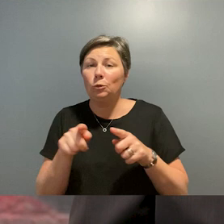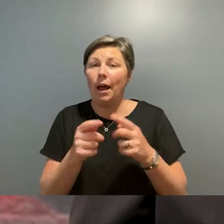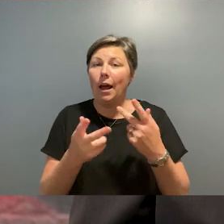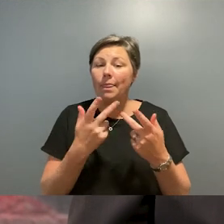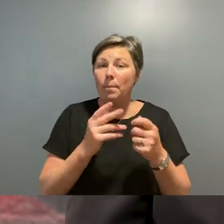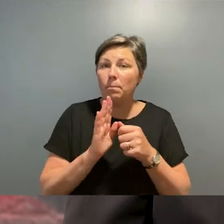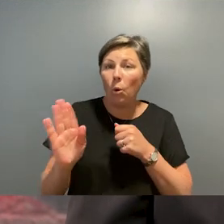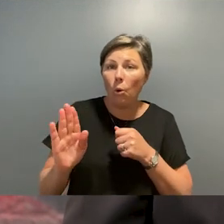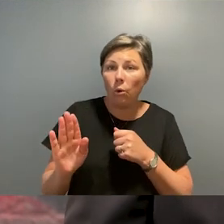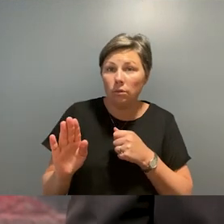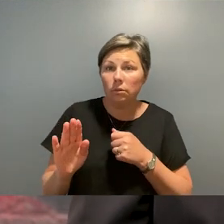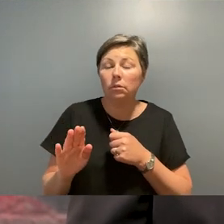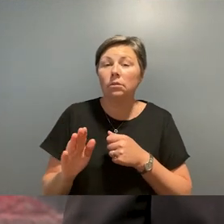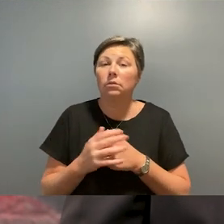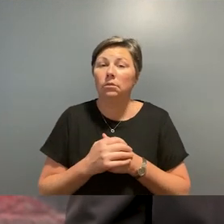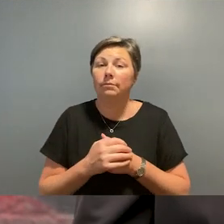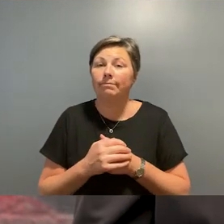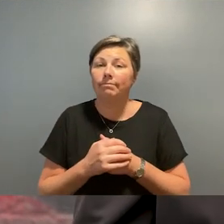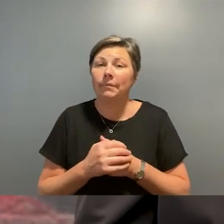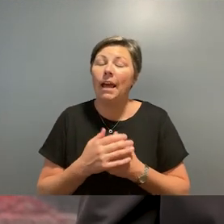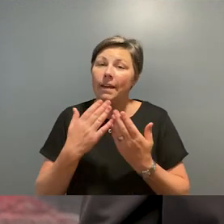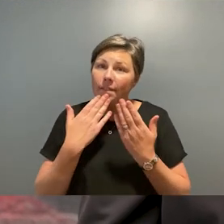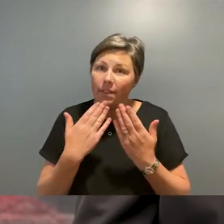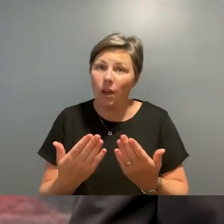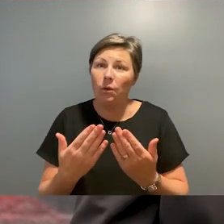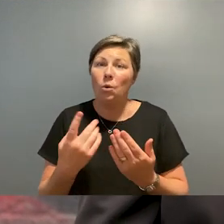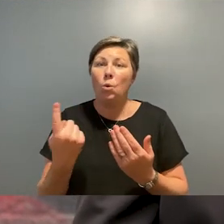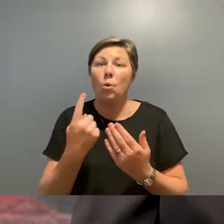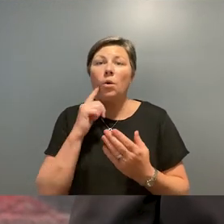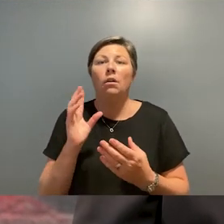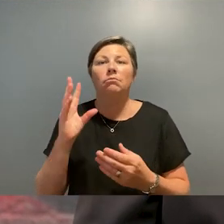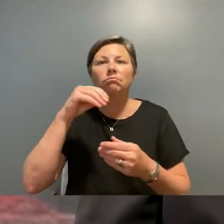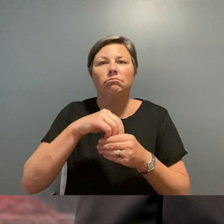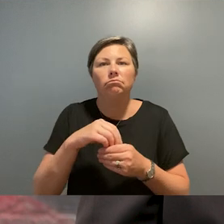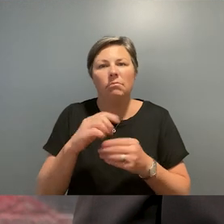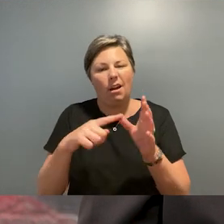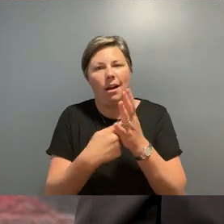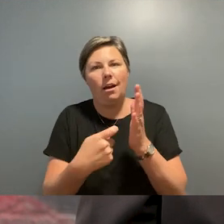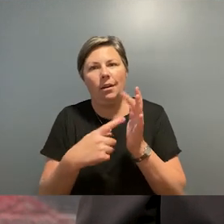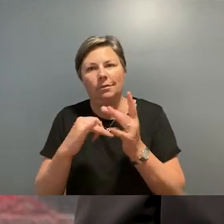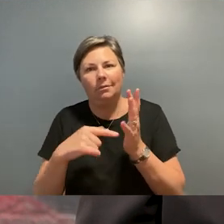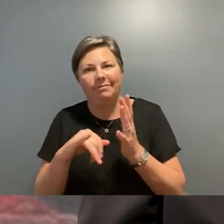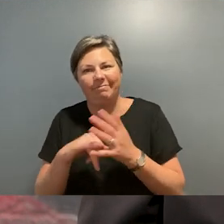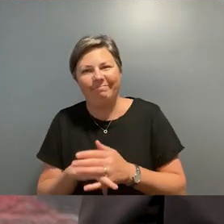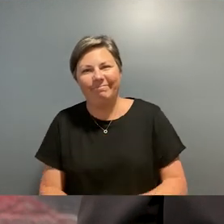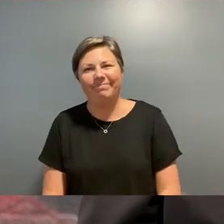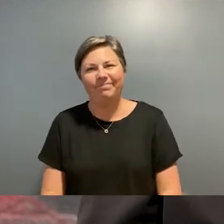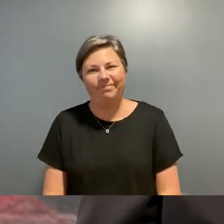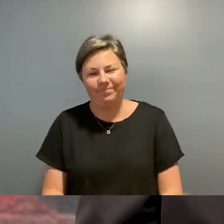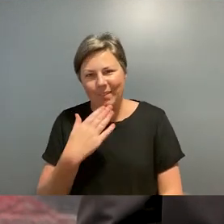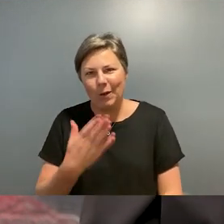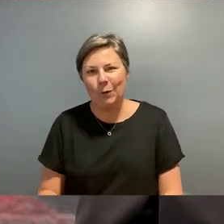board members and above all a massive thank you to all the participating artists and the respective galleries